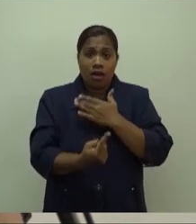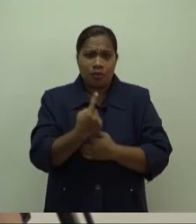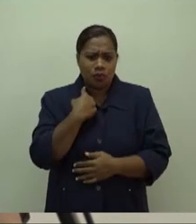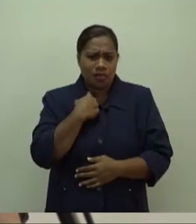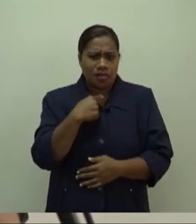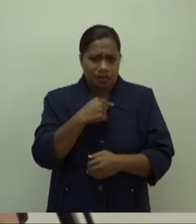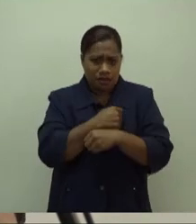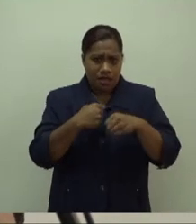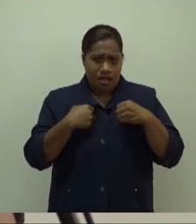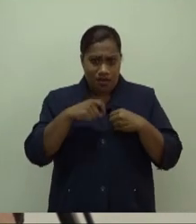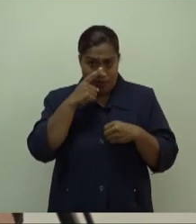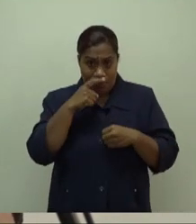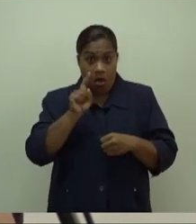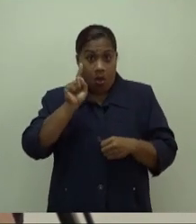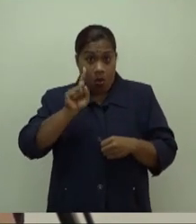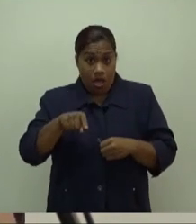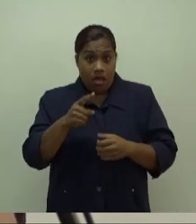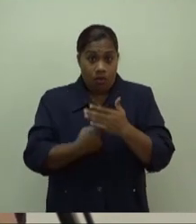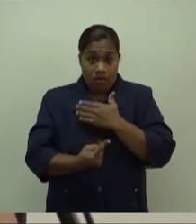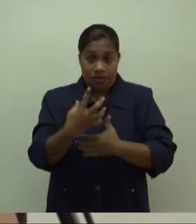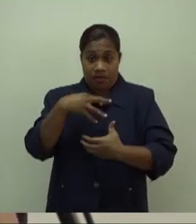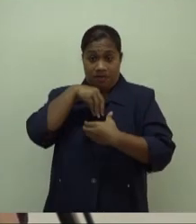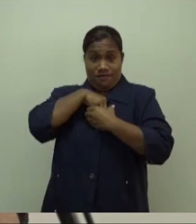been secondary in our national discourse.